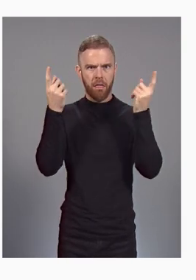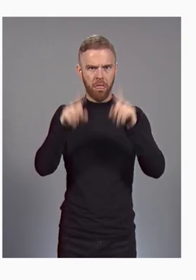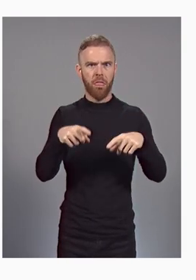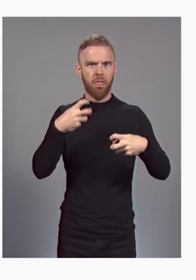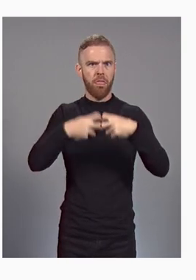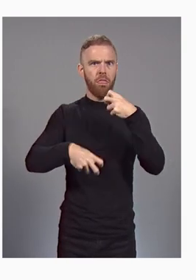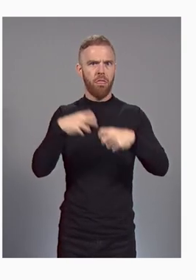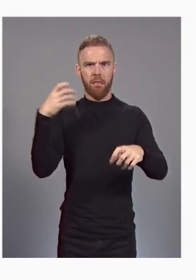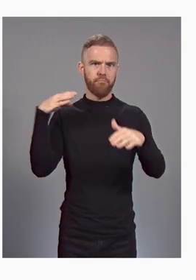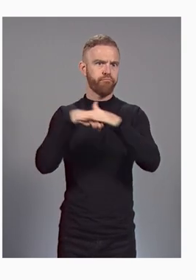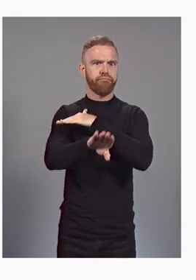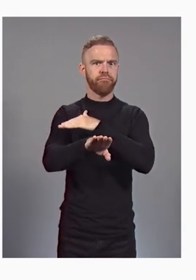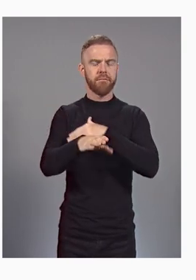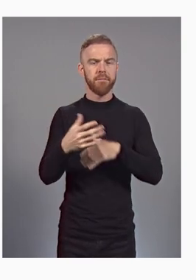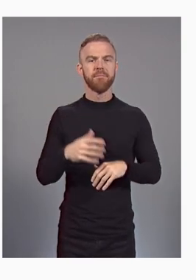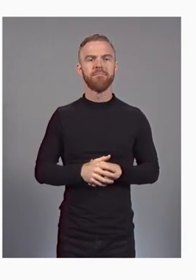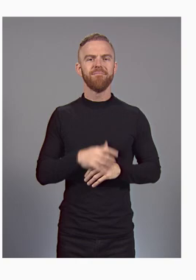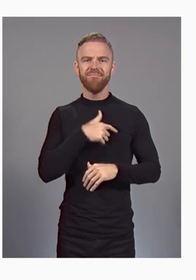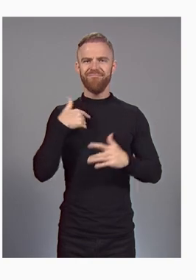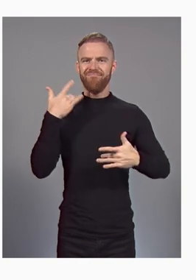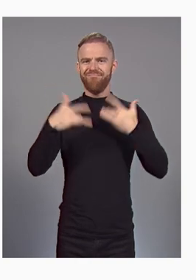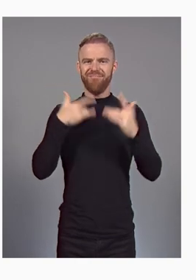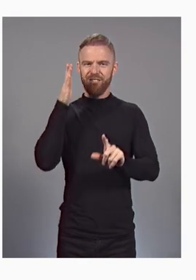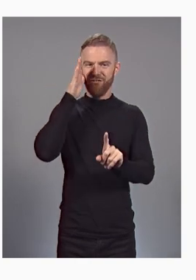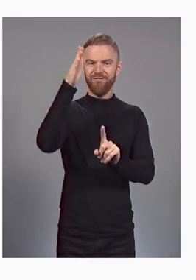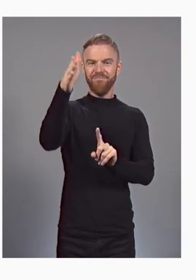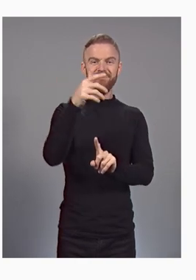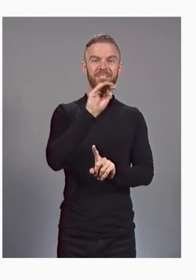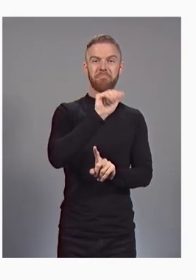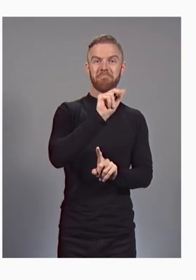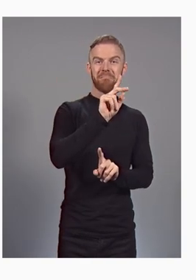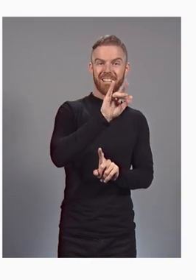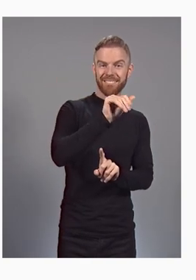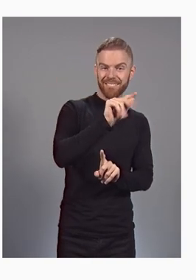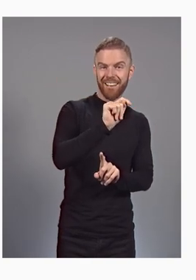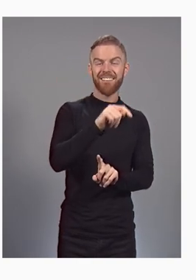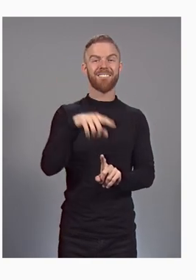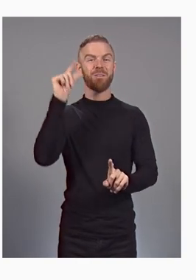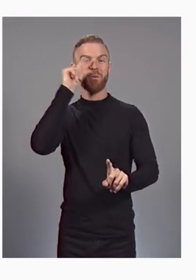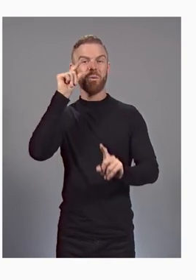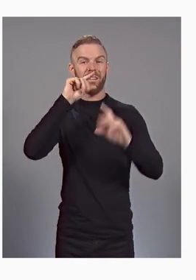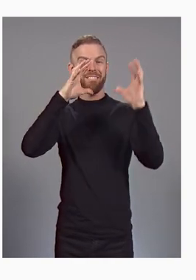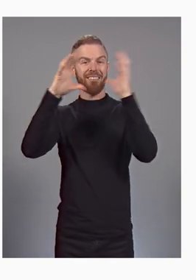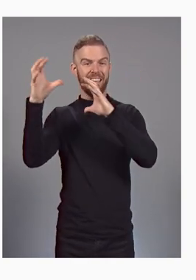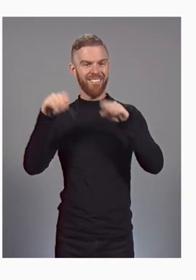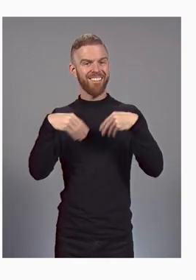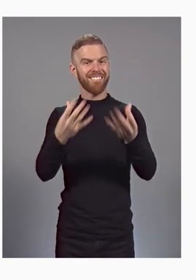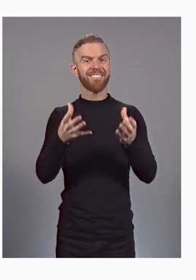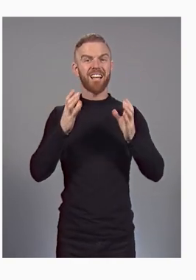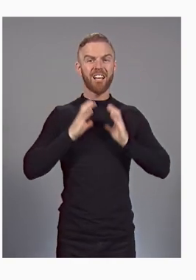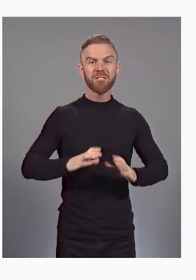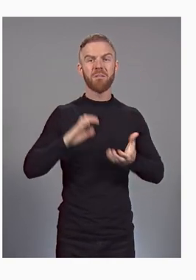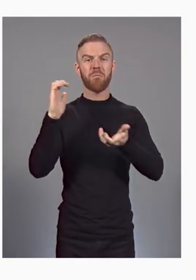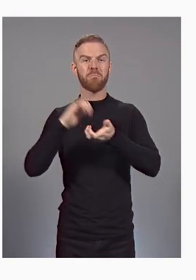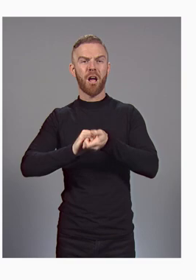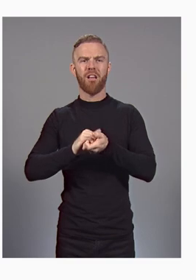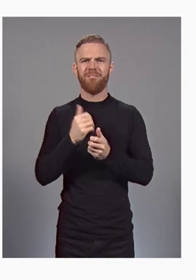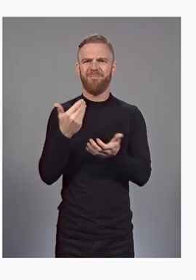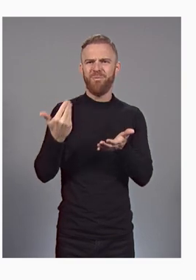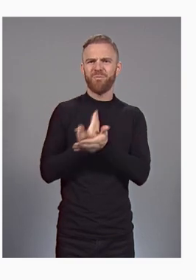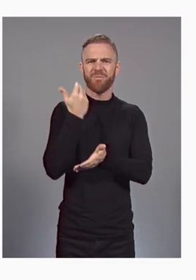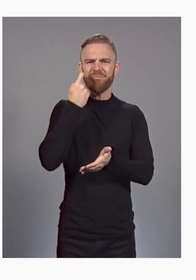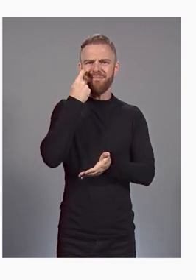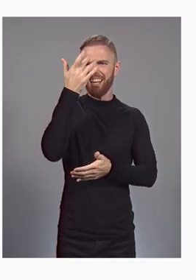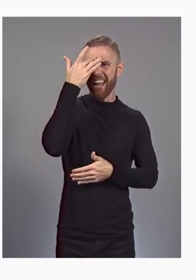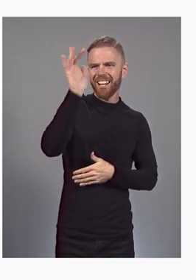the future, where Mandiant and Google Cloud can give customers the latest threat intelligence and cyber expertise at